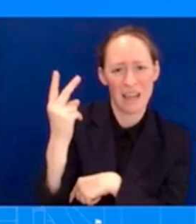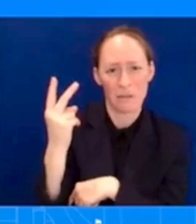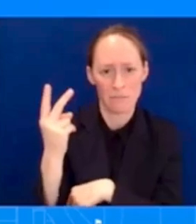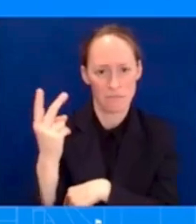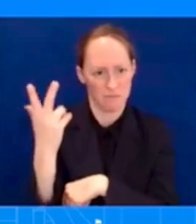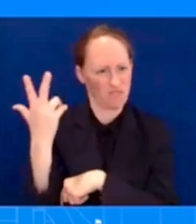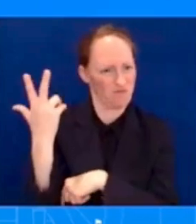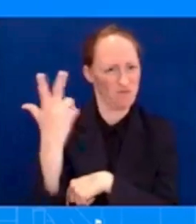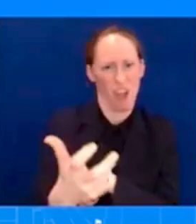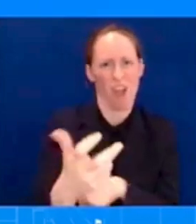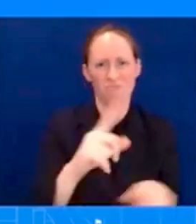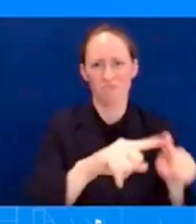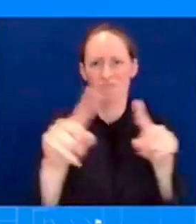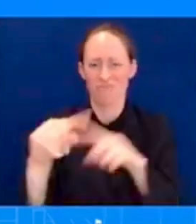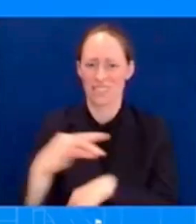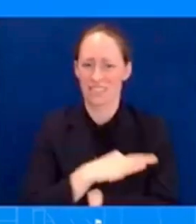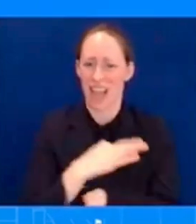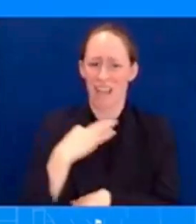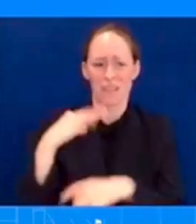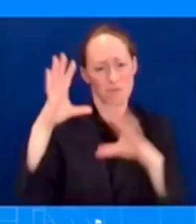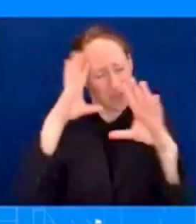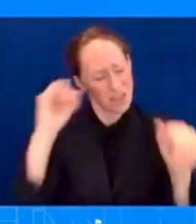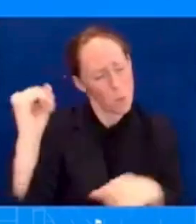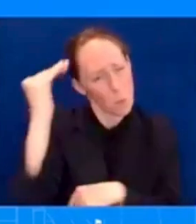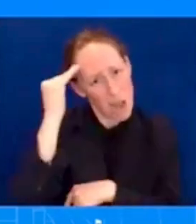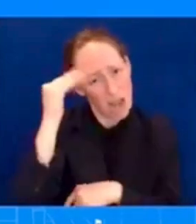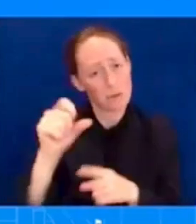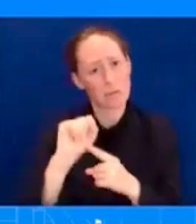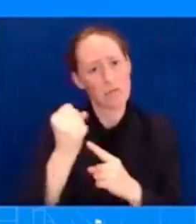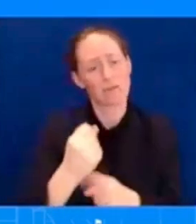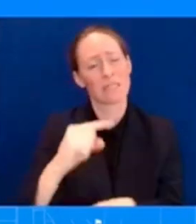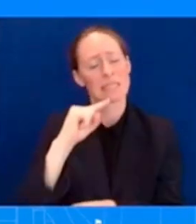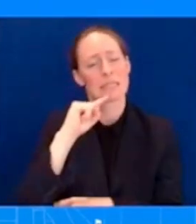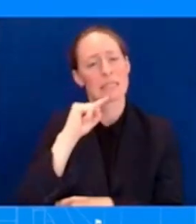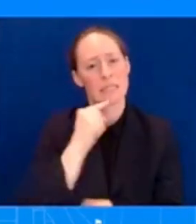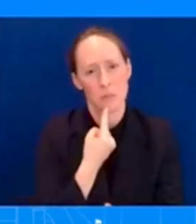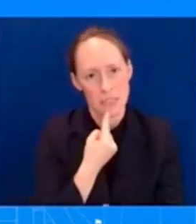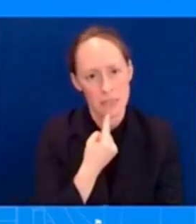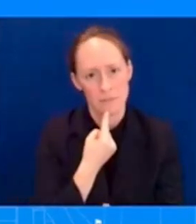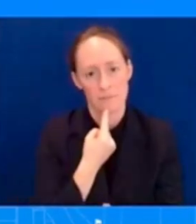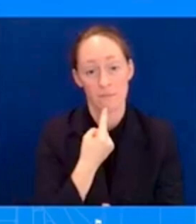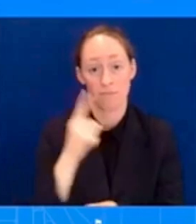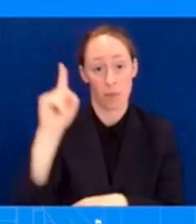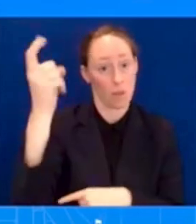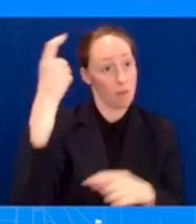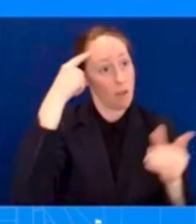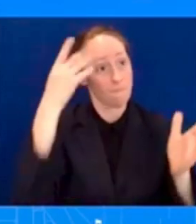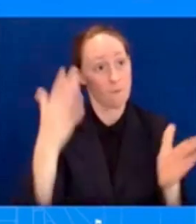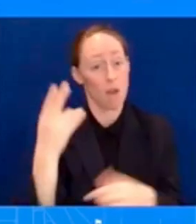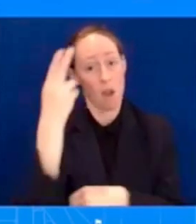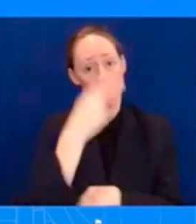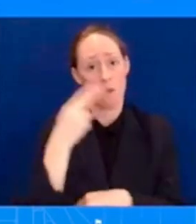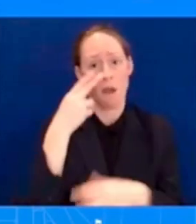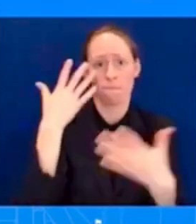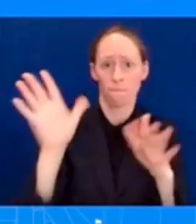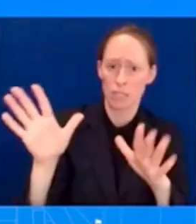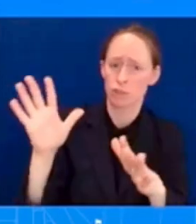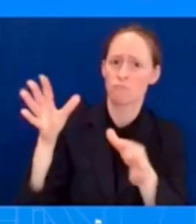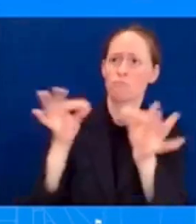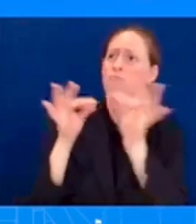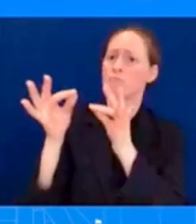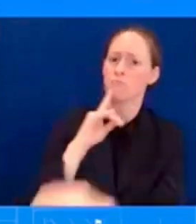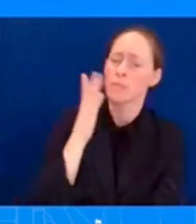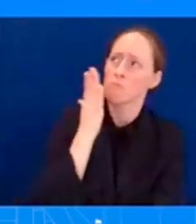seriously. And you've heard from the Governor of Hawaii saying how he appreciates the efforts and what we've been able to do from the federal